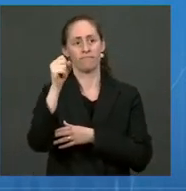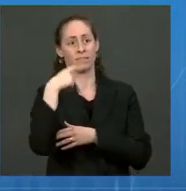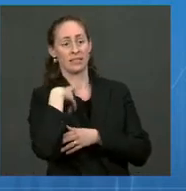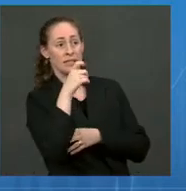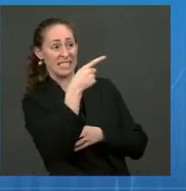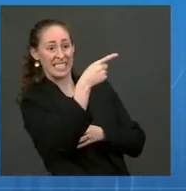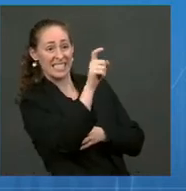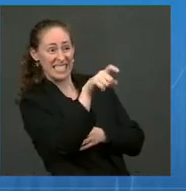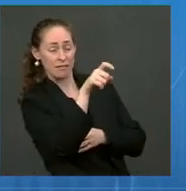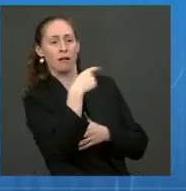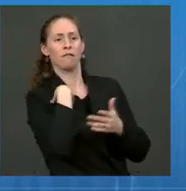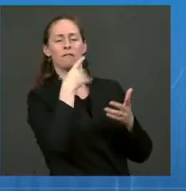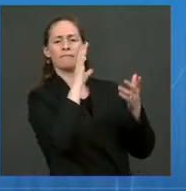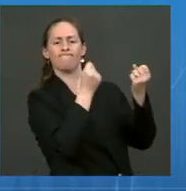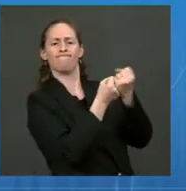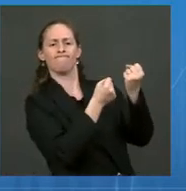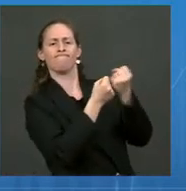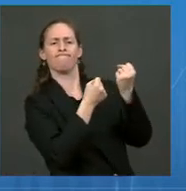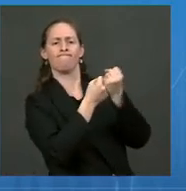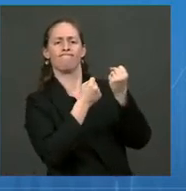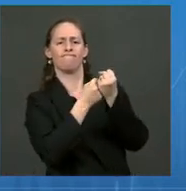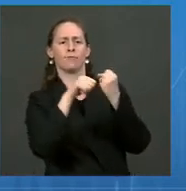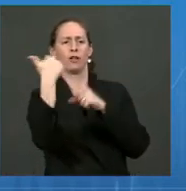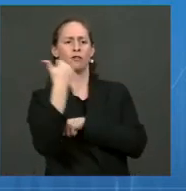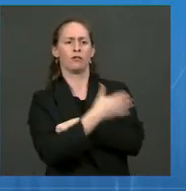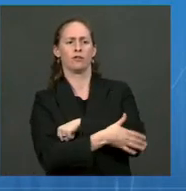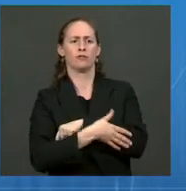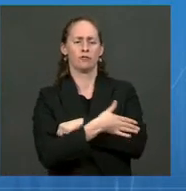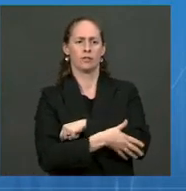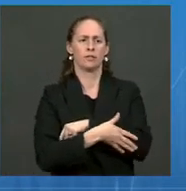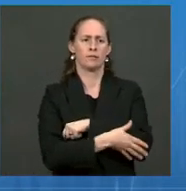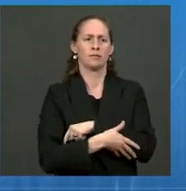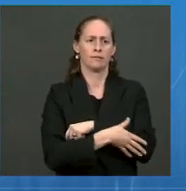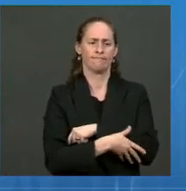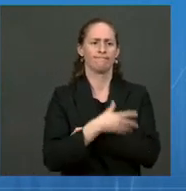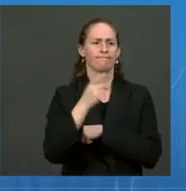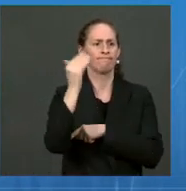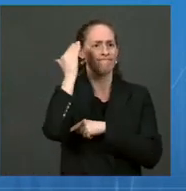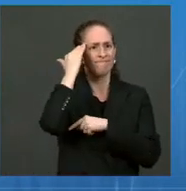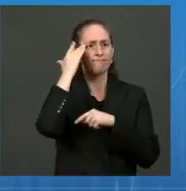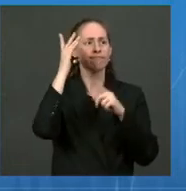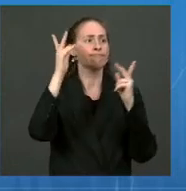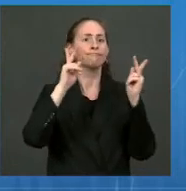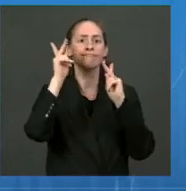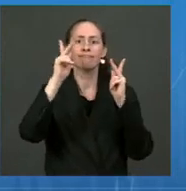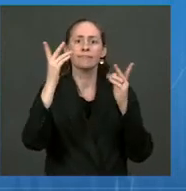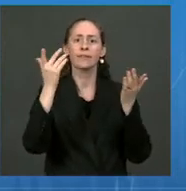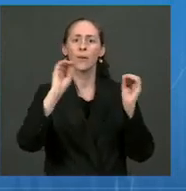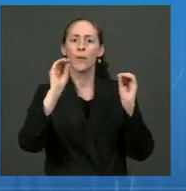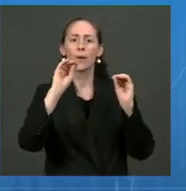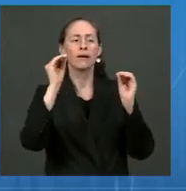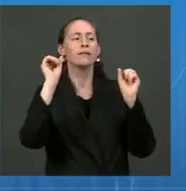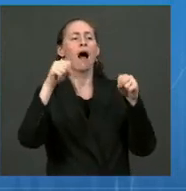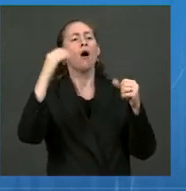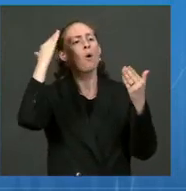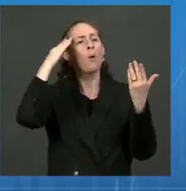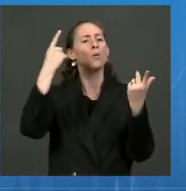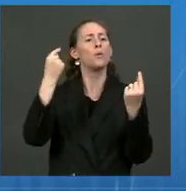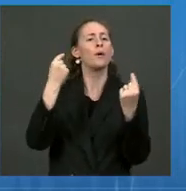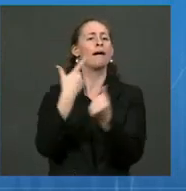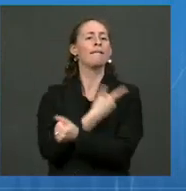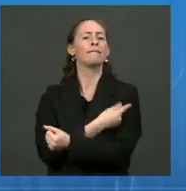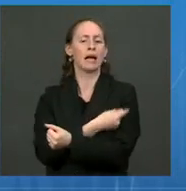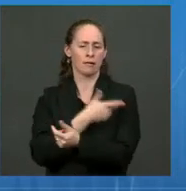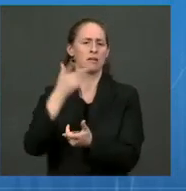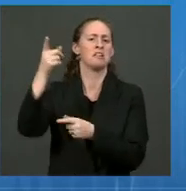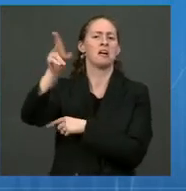to make sure the shots get into arms and people are protected. And USAID, other agencies across